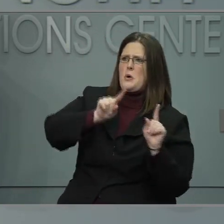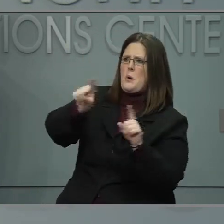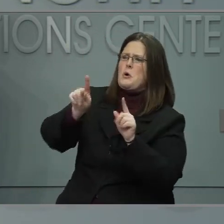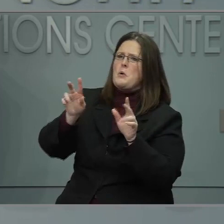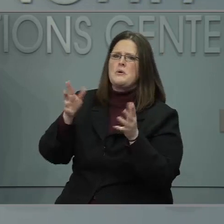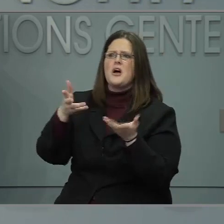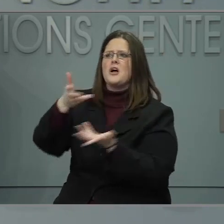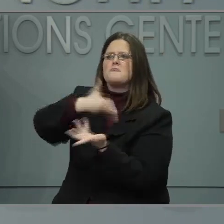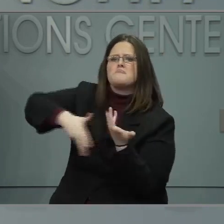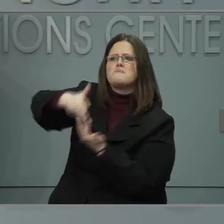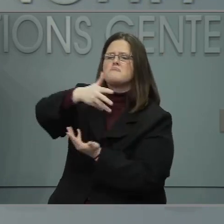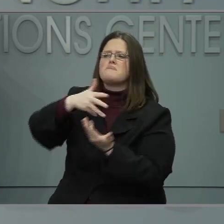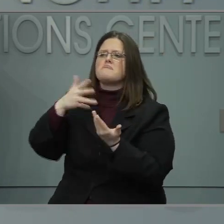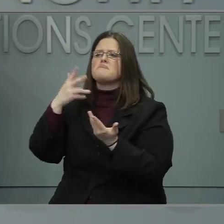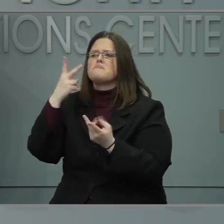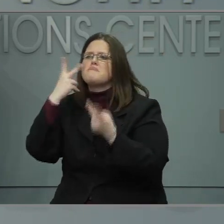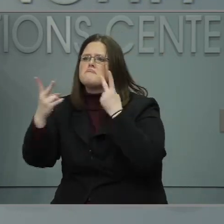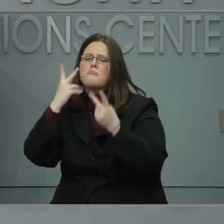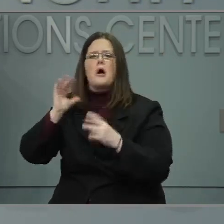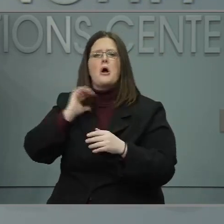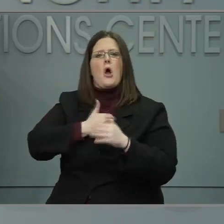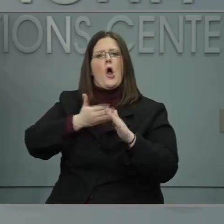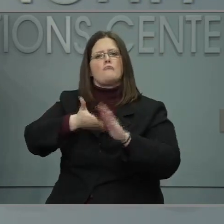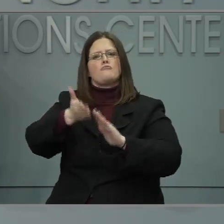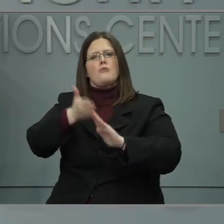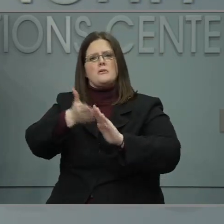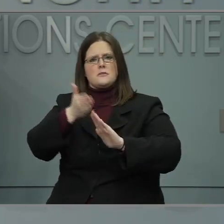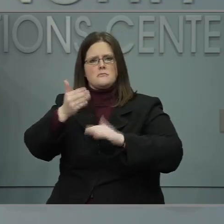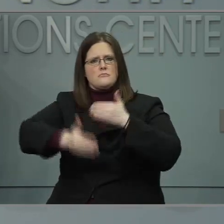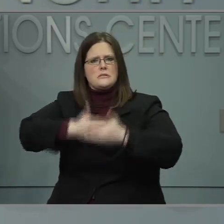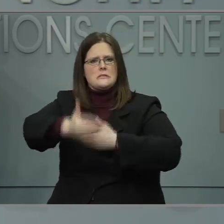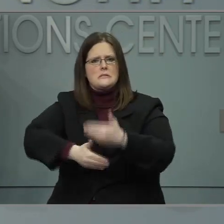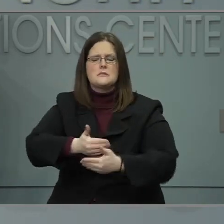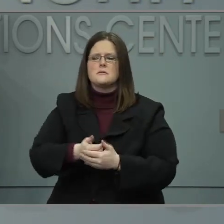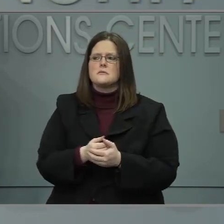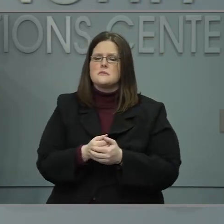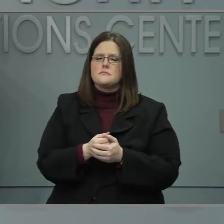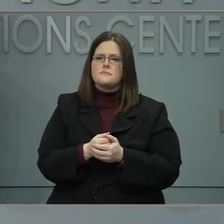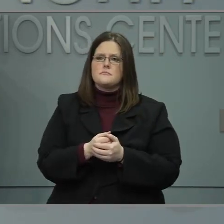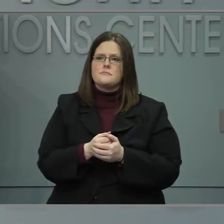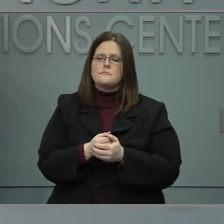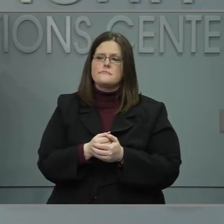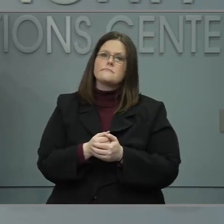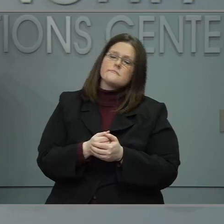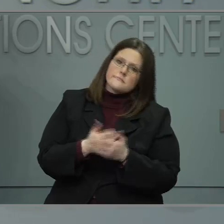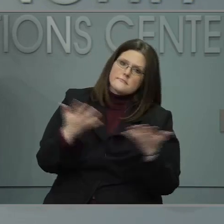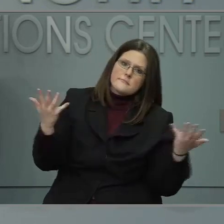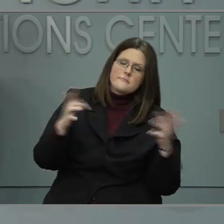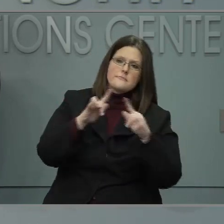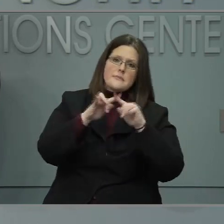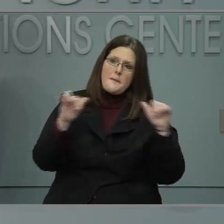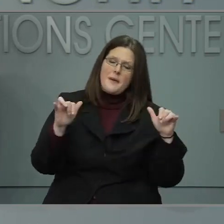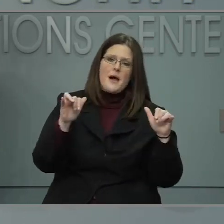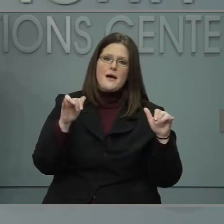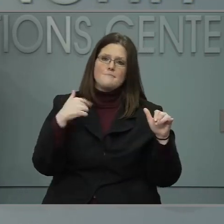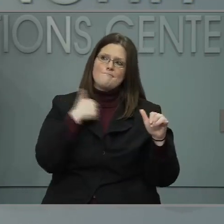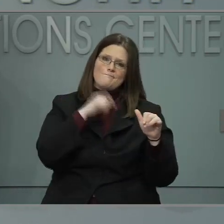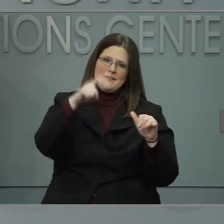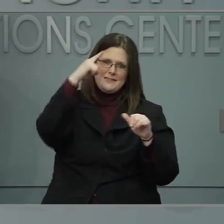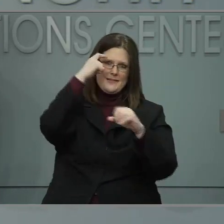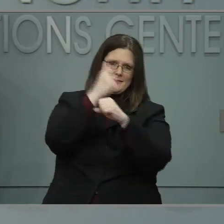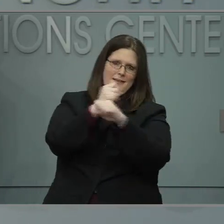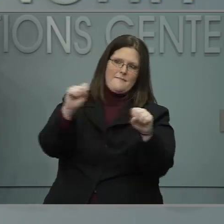in our government processes. Obviously, with the insurrection and attack on the Capitol,